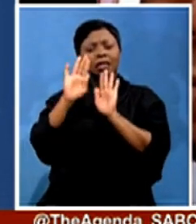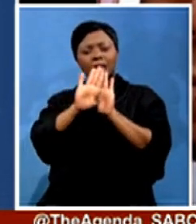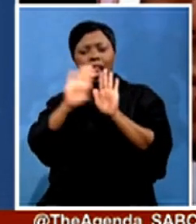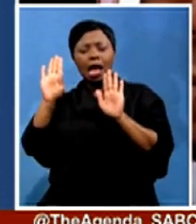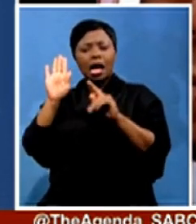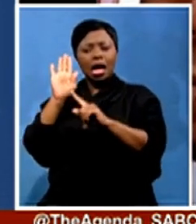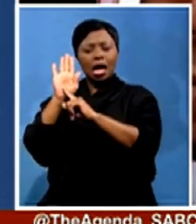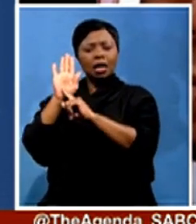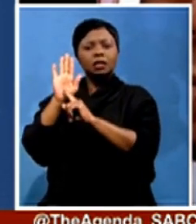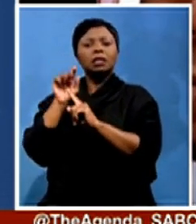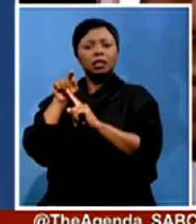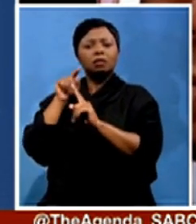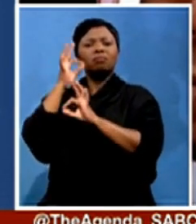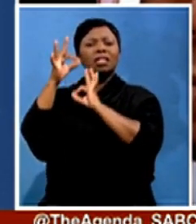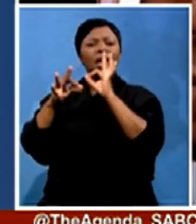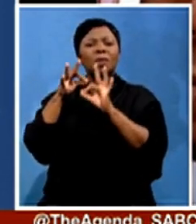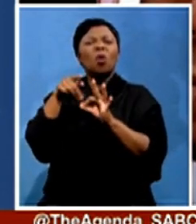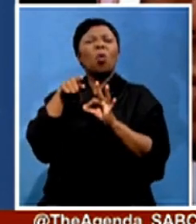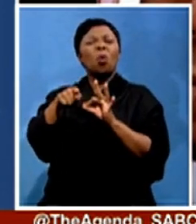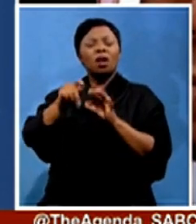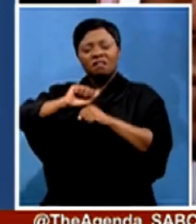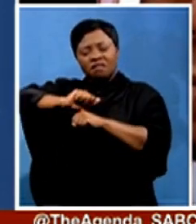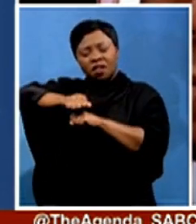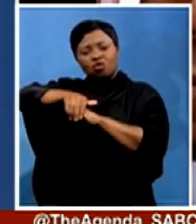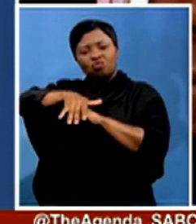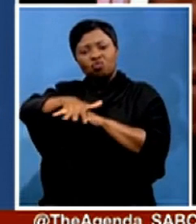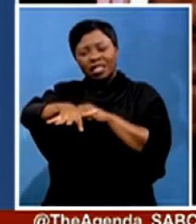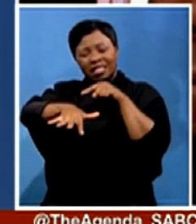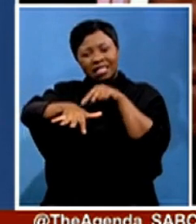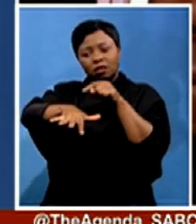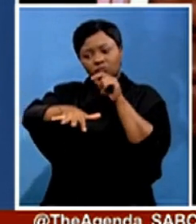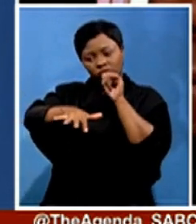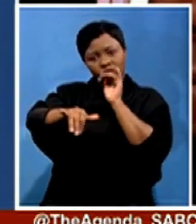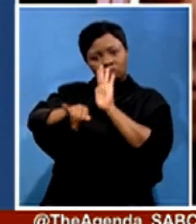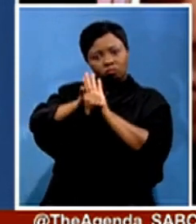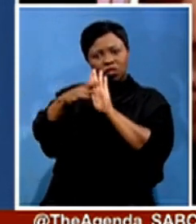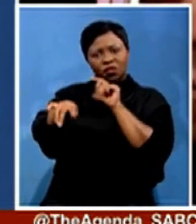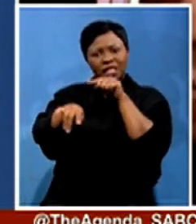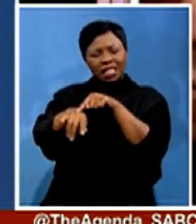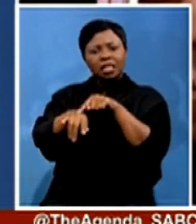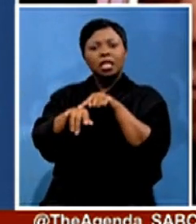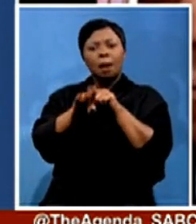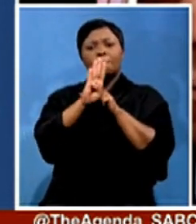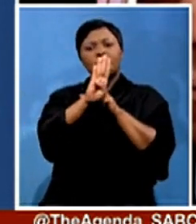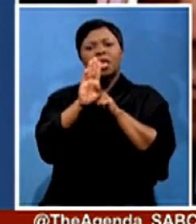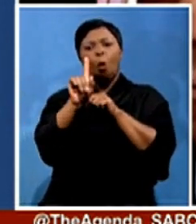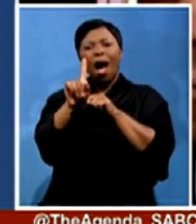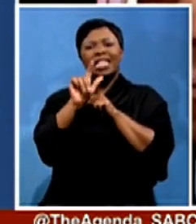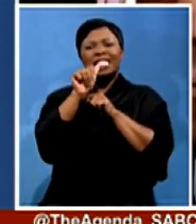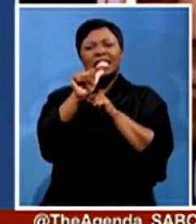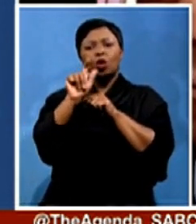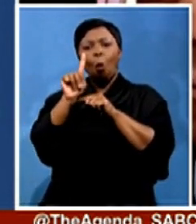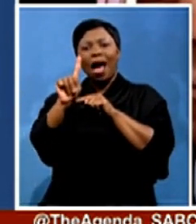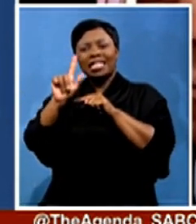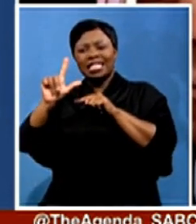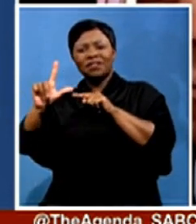that he noticed, with regards to the B.1.617 variant, first identified, you'll remember,